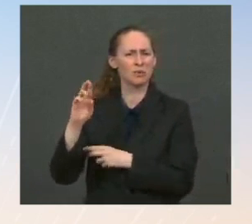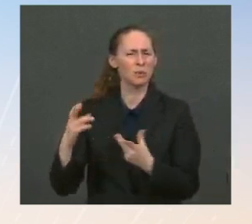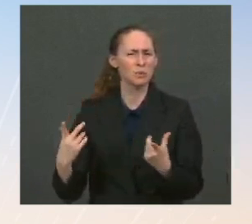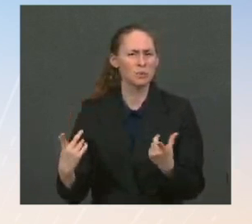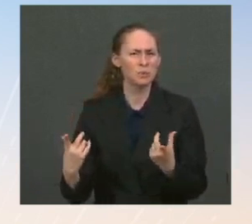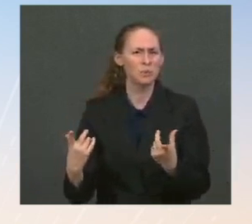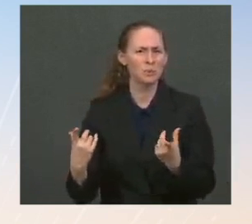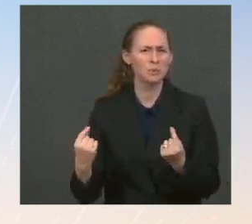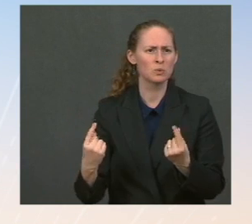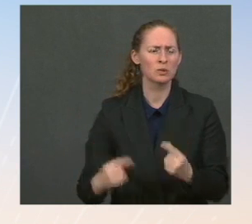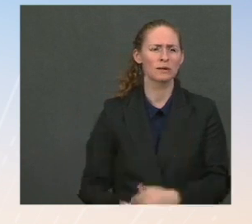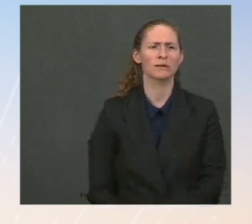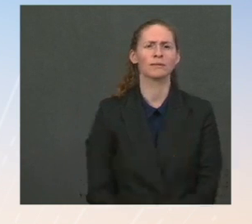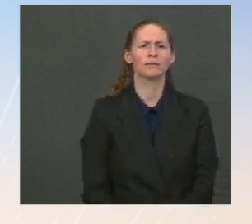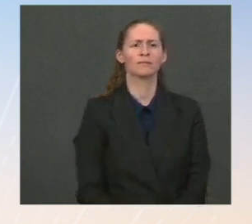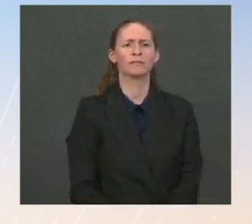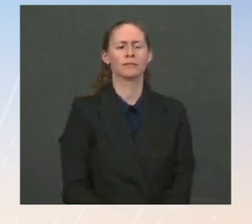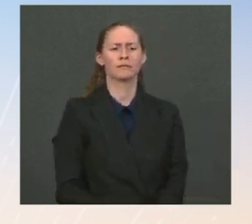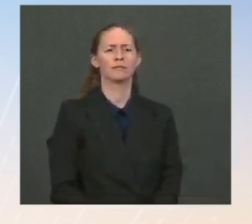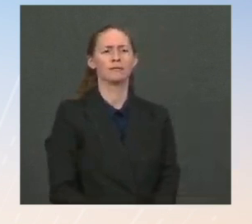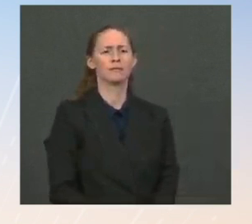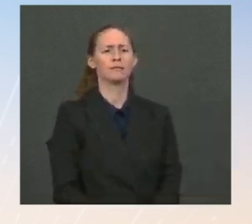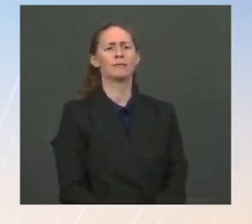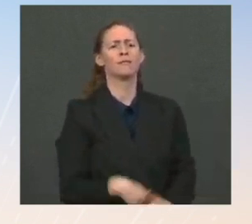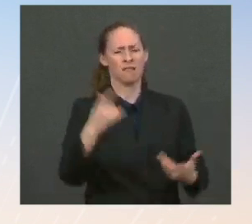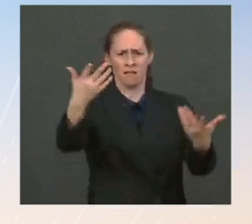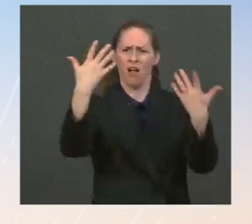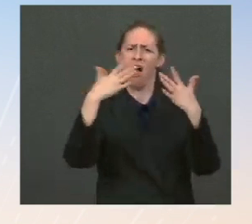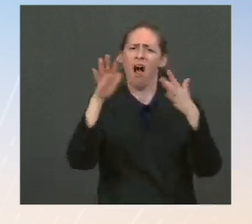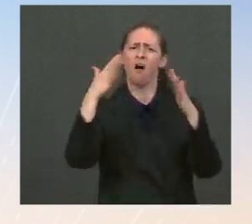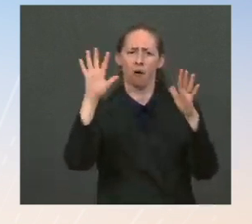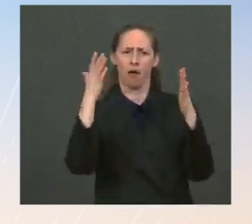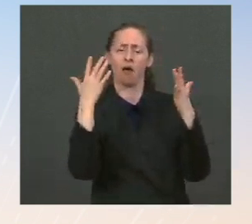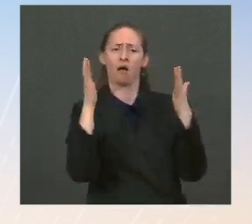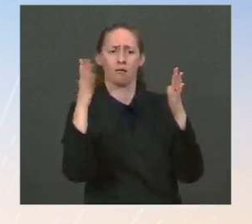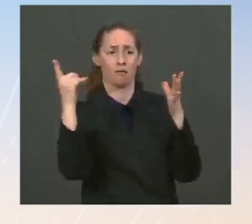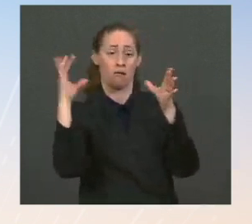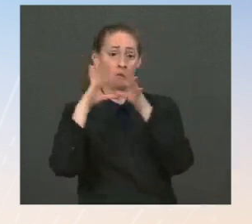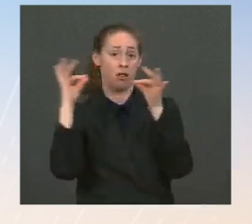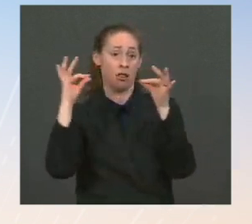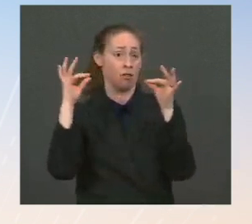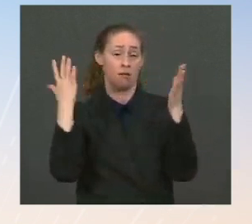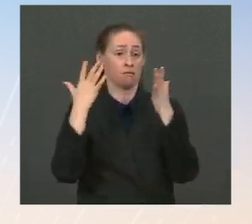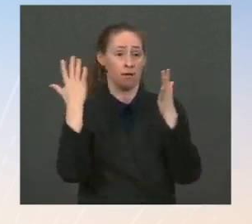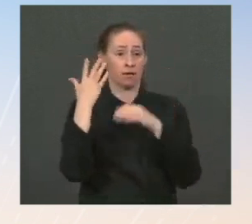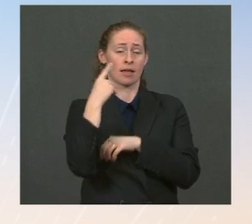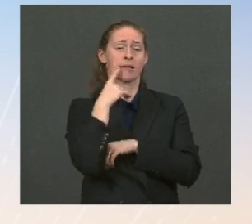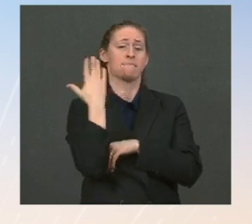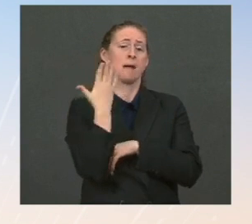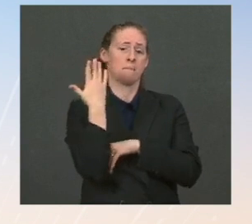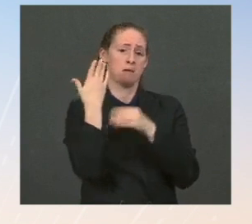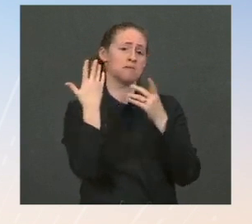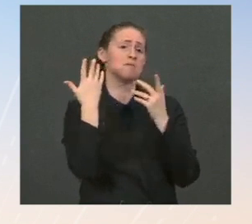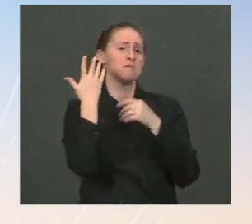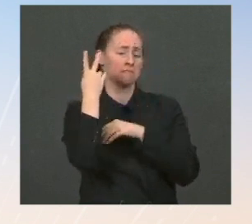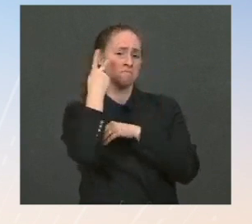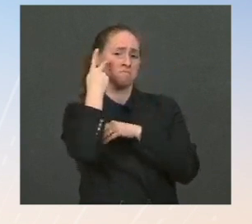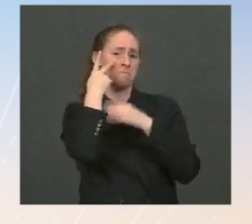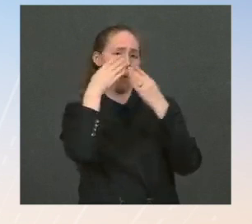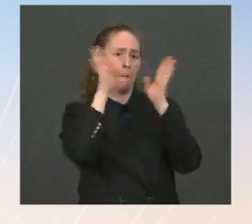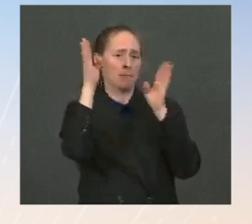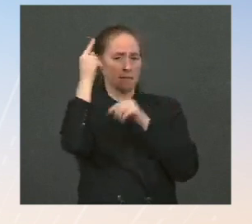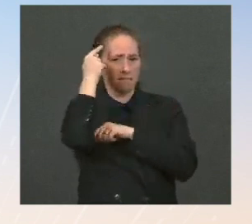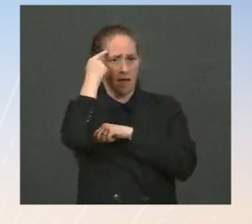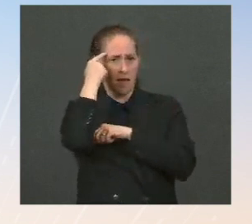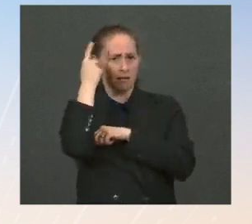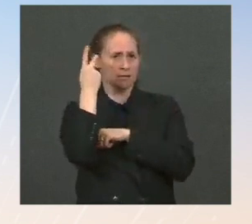President said he had an open mind about dealing, this is quote, about dealing with certain things that are just elemental to the functioning of our